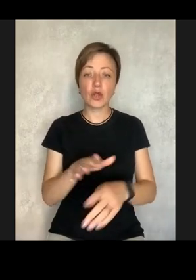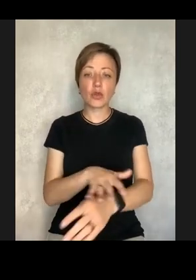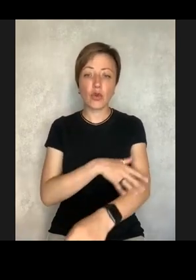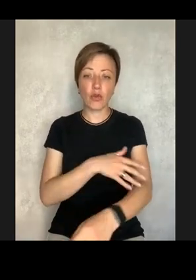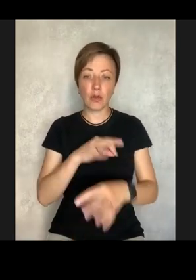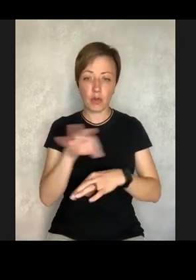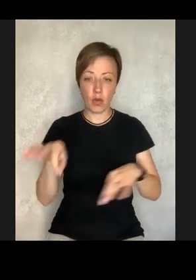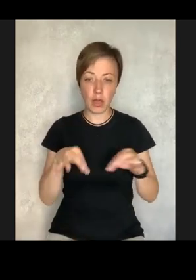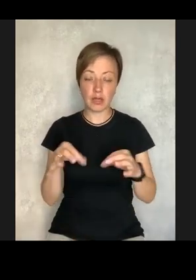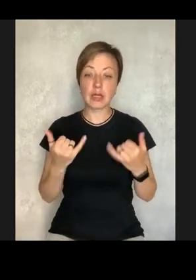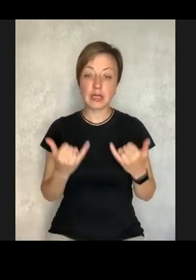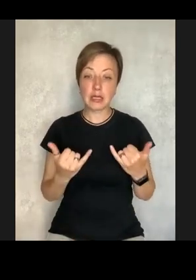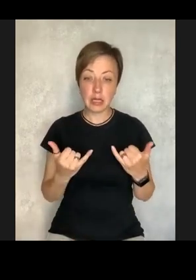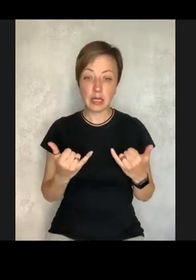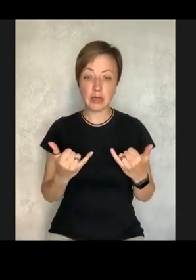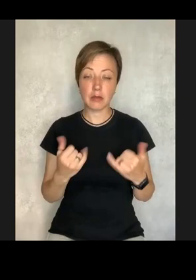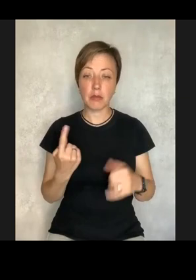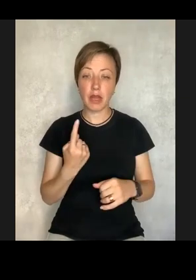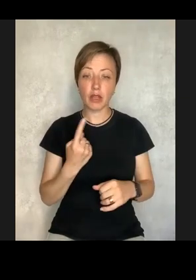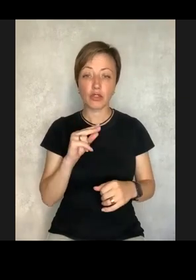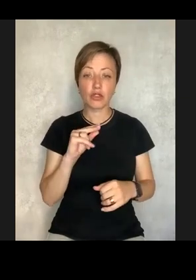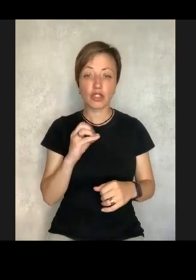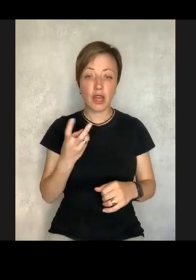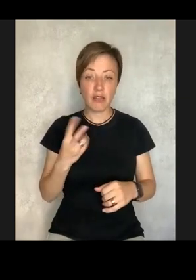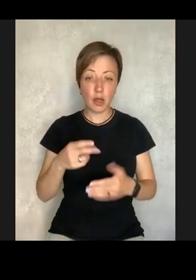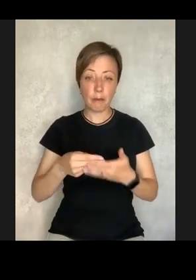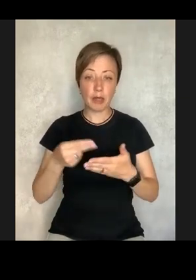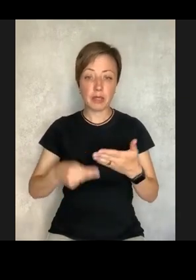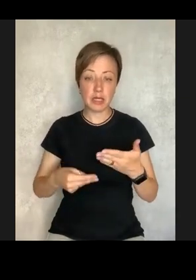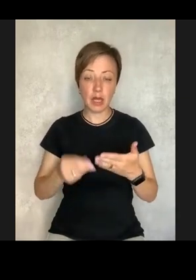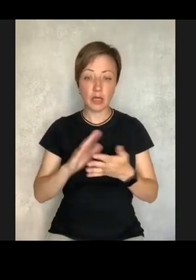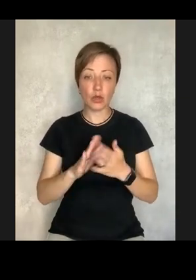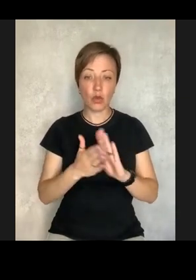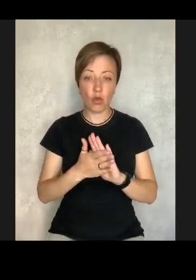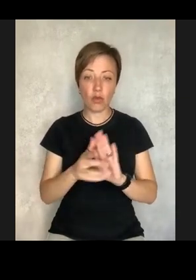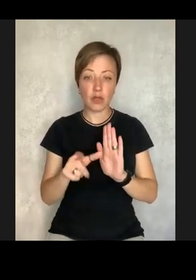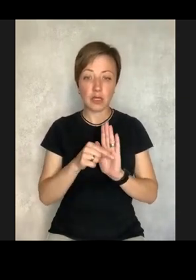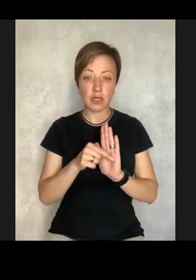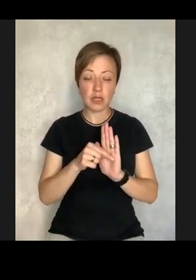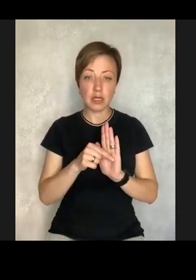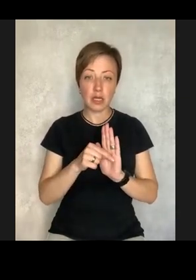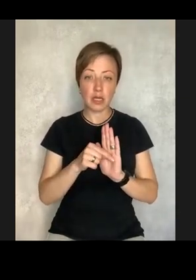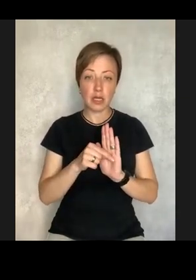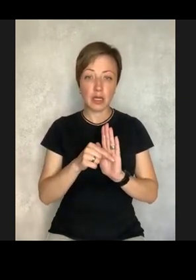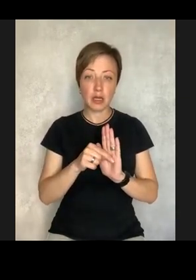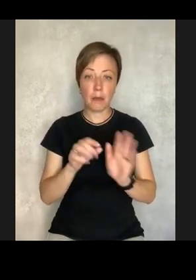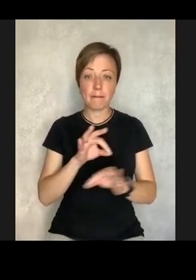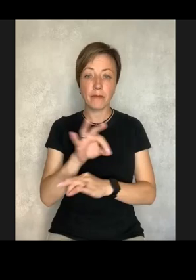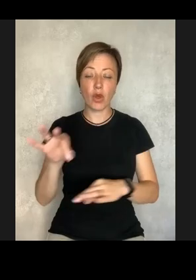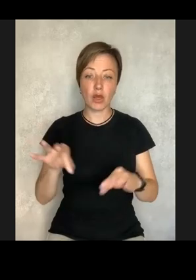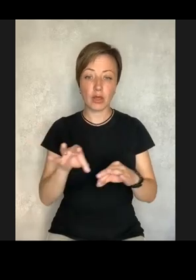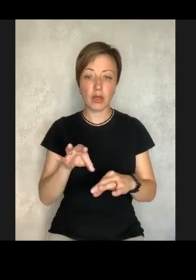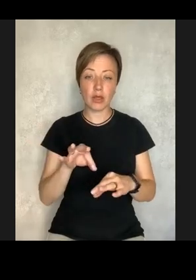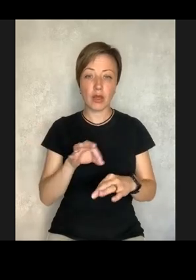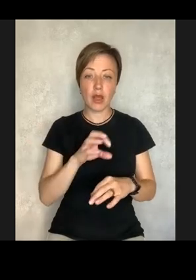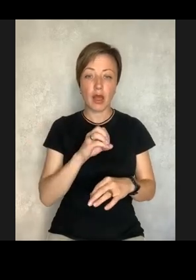Presently, also, it's a long term project now, on June 1st, we signed the agreement with the